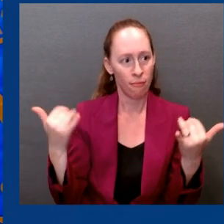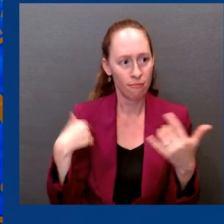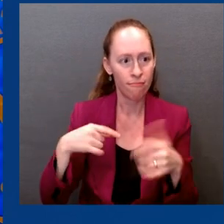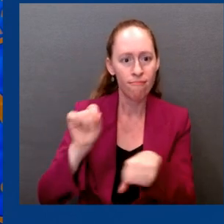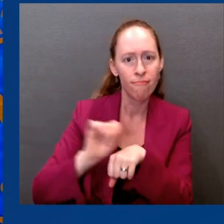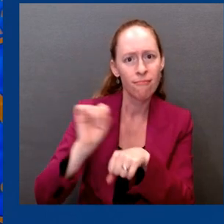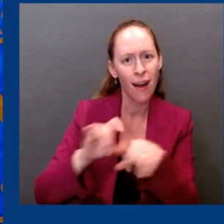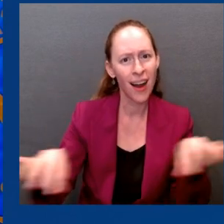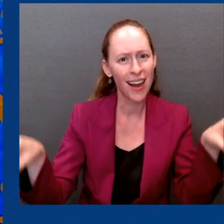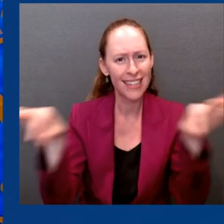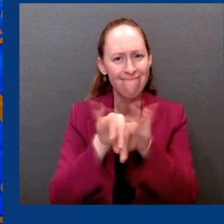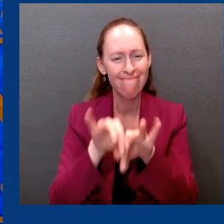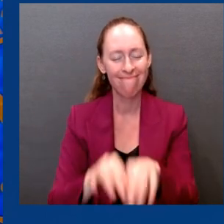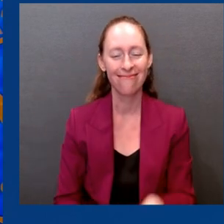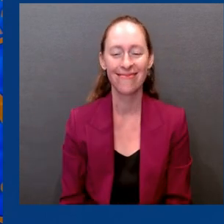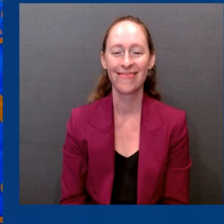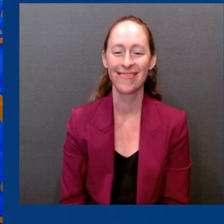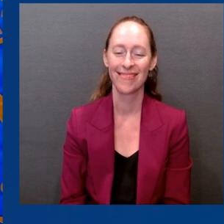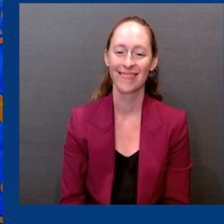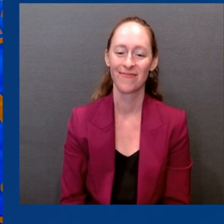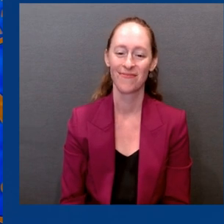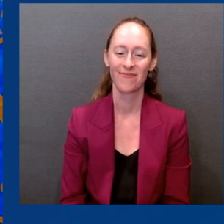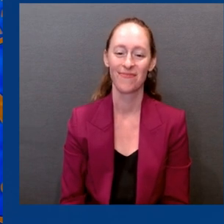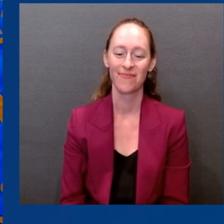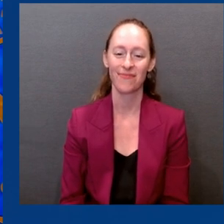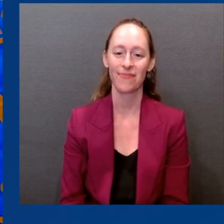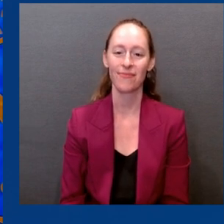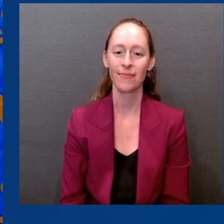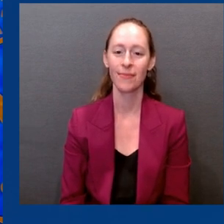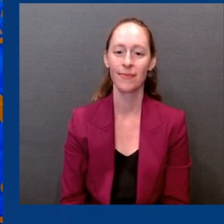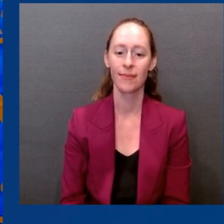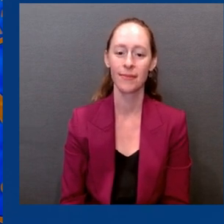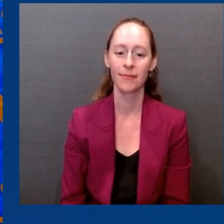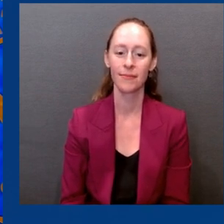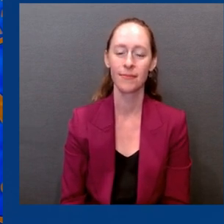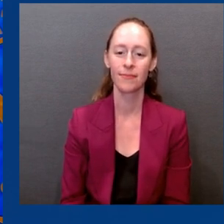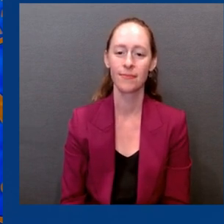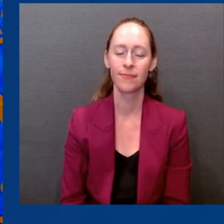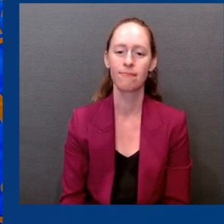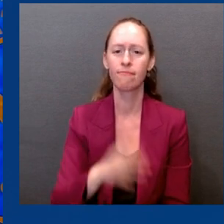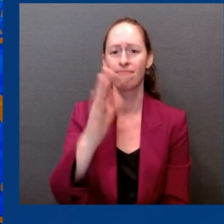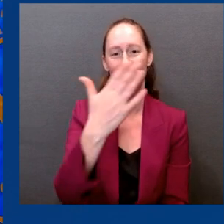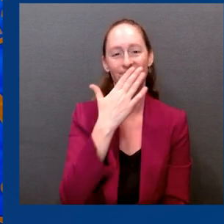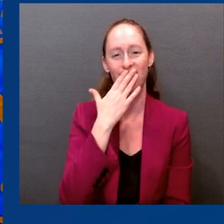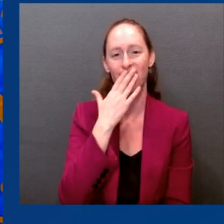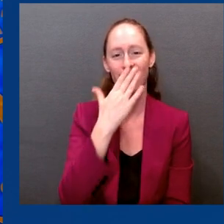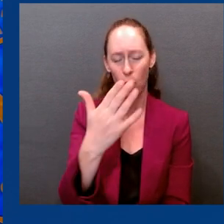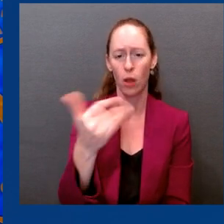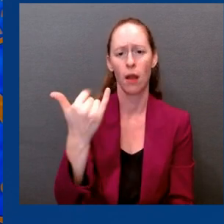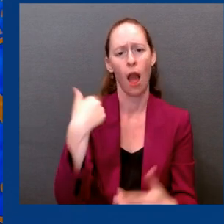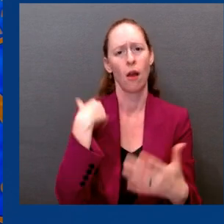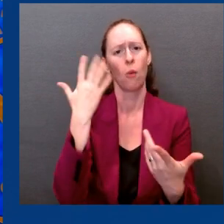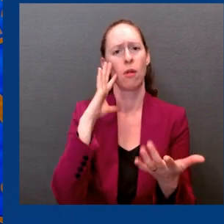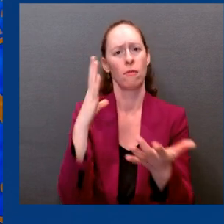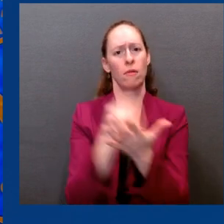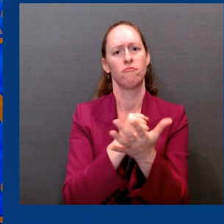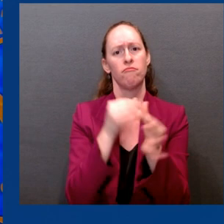take the next few minutes to walk through certain aspects of where we are now with COVID-19 vaccinations.